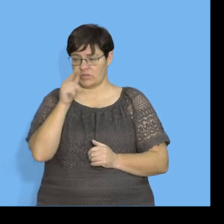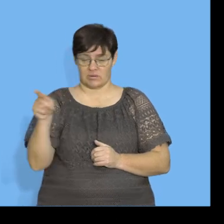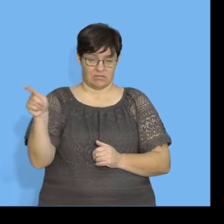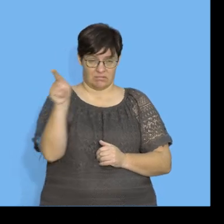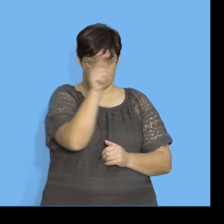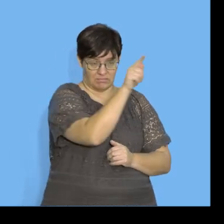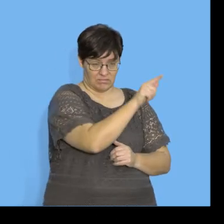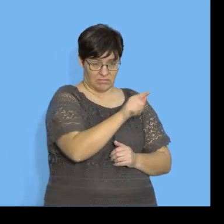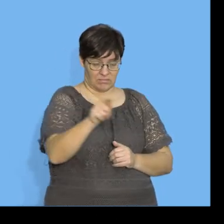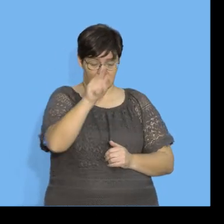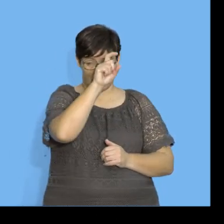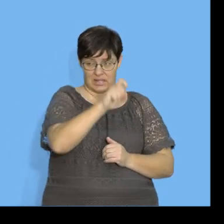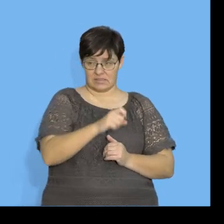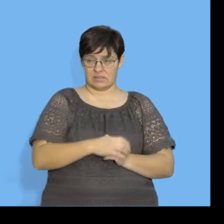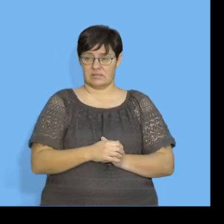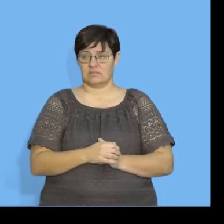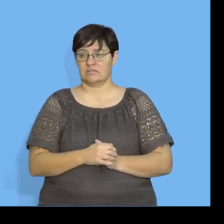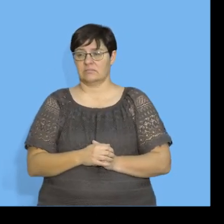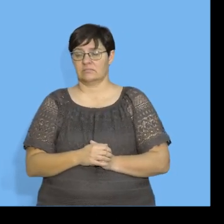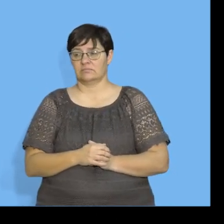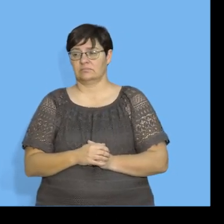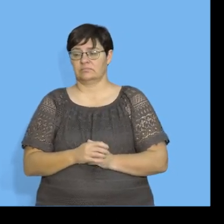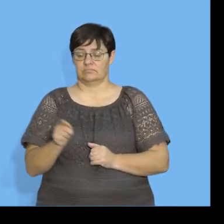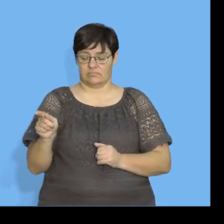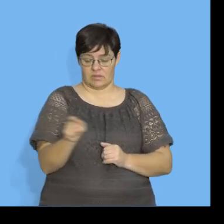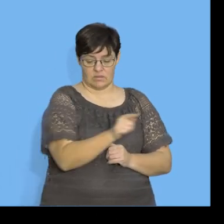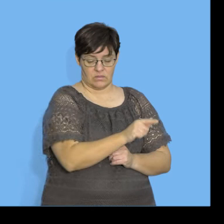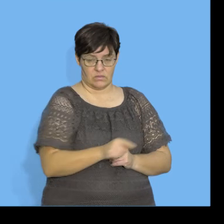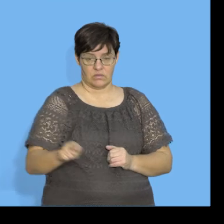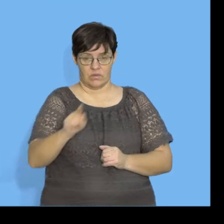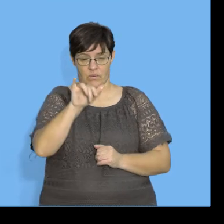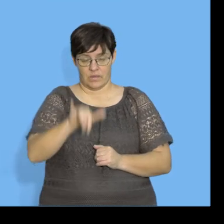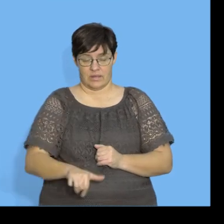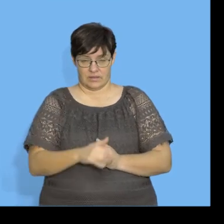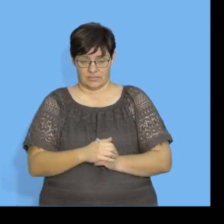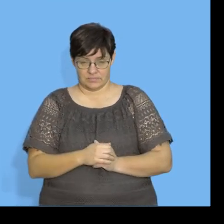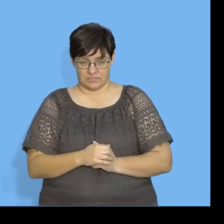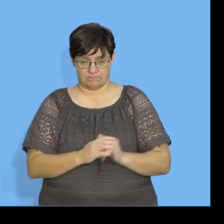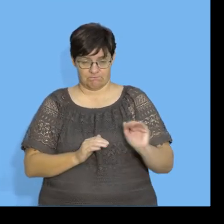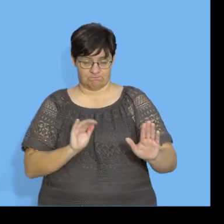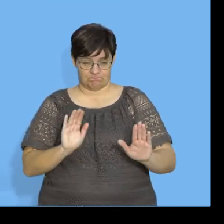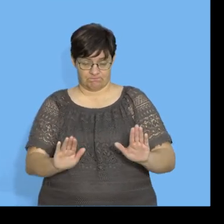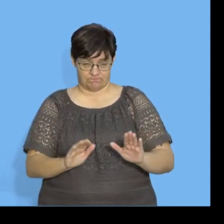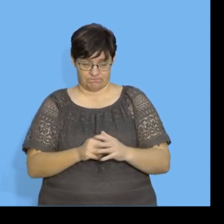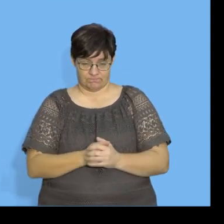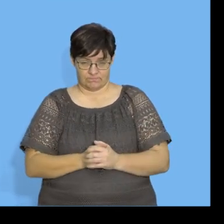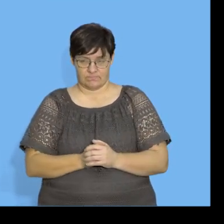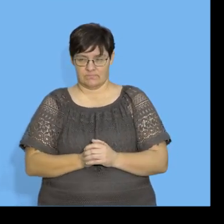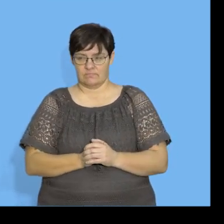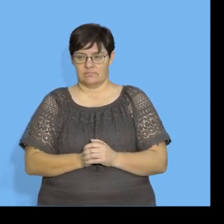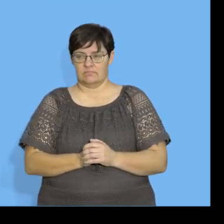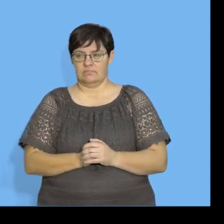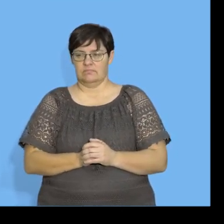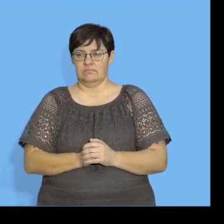our data also. So, this is our x and this is our y, okay?